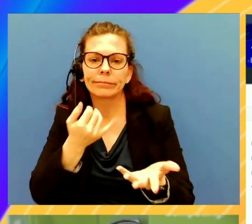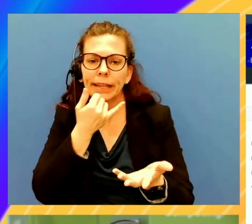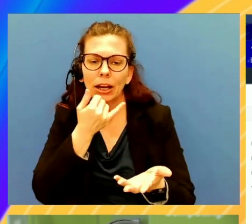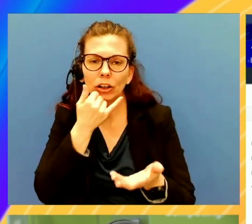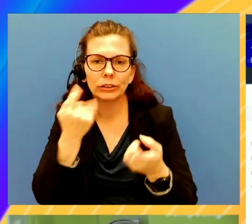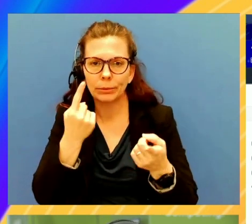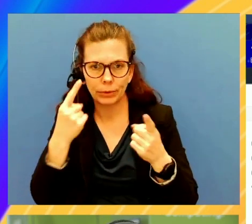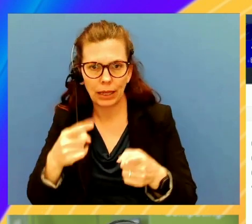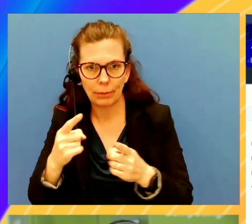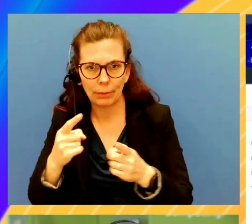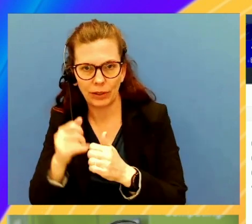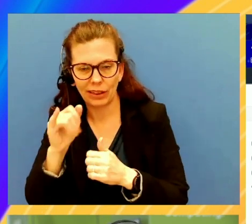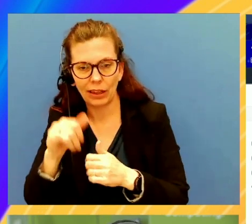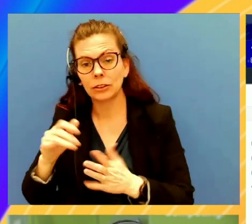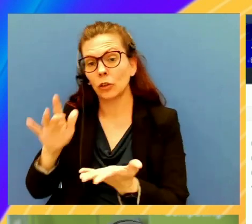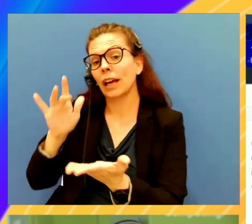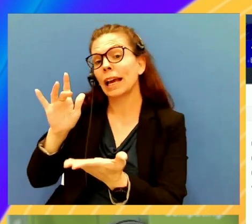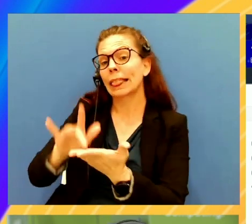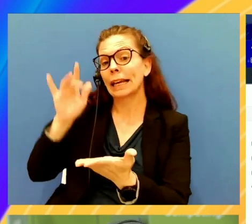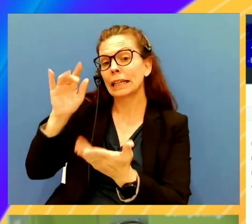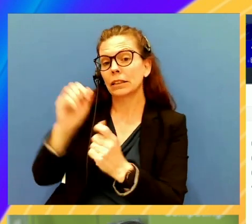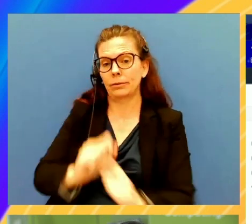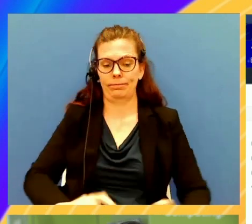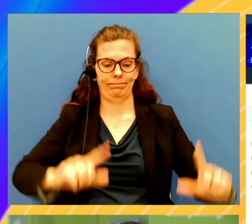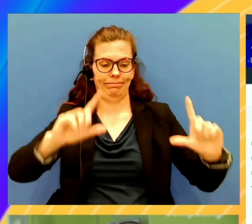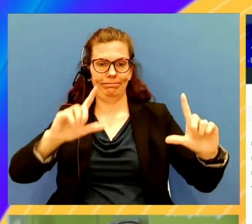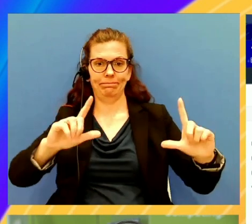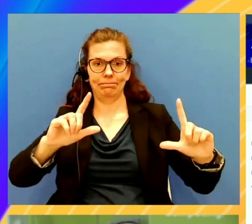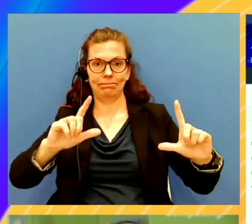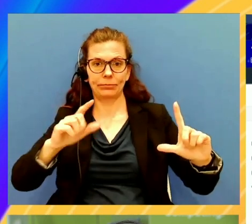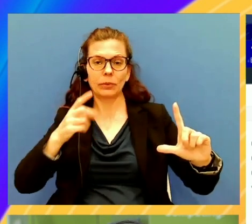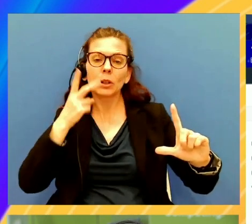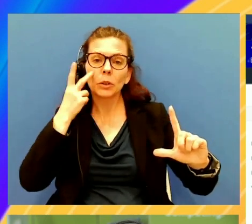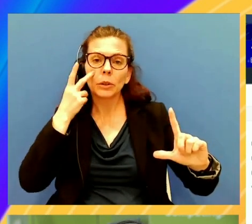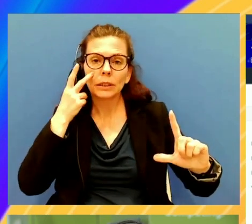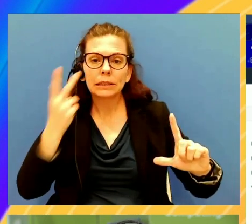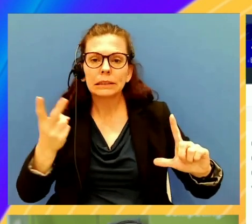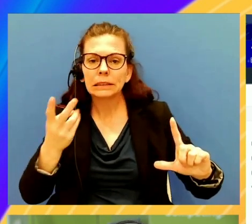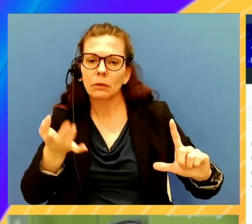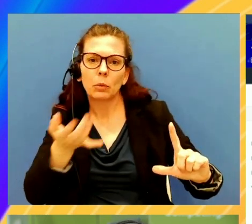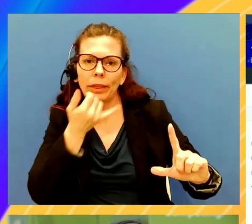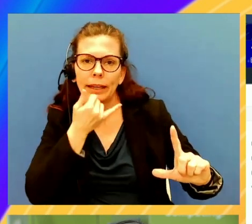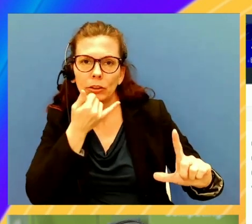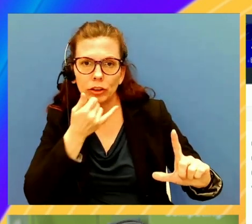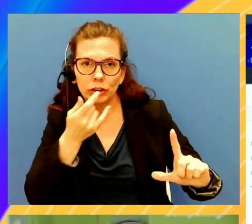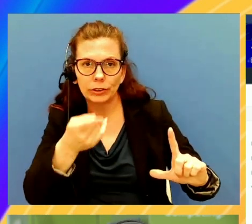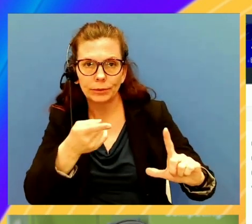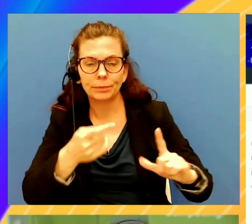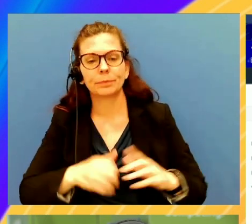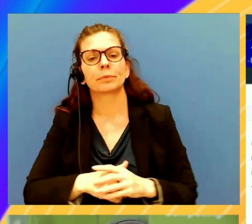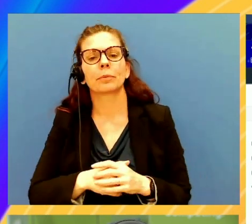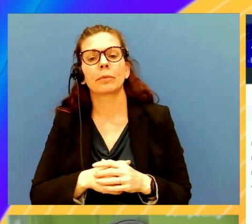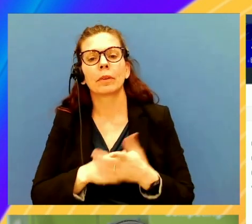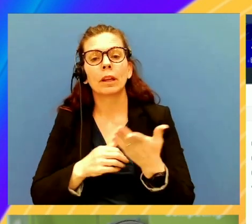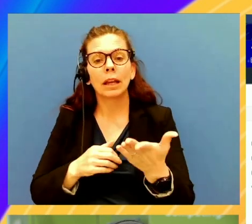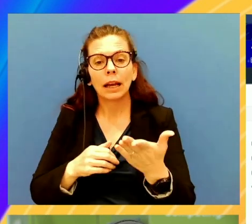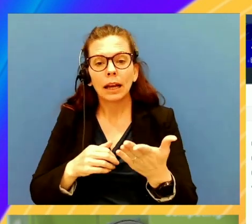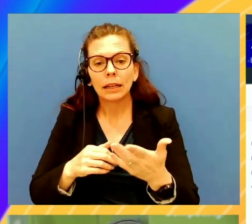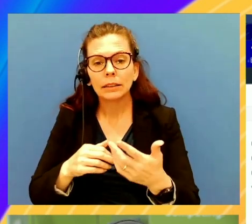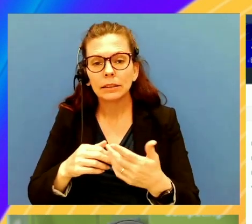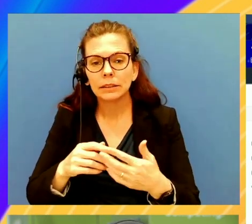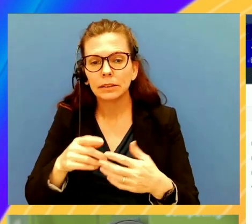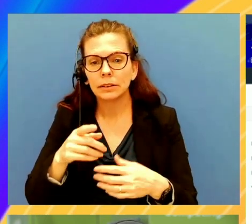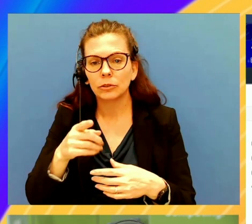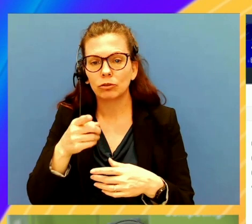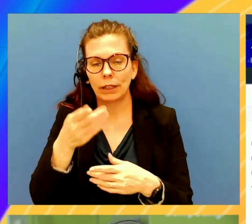it. So if I click on that, you'll be able to see, like, what the errors are. So apparently it has, like, 3% false,